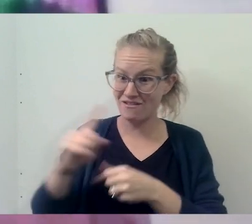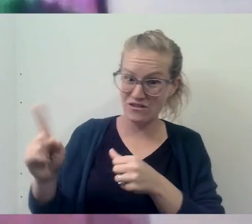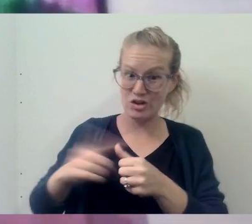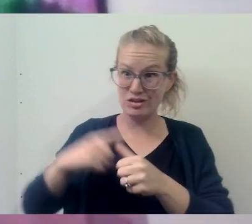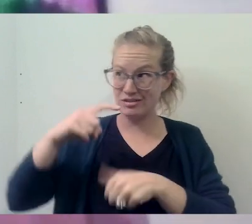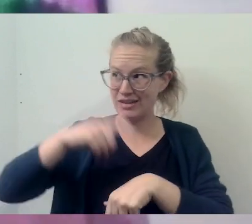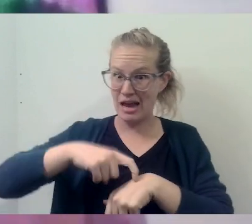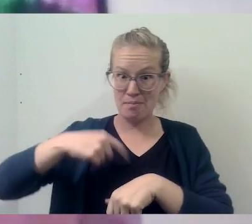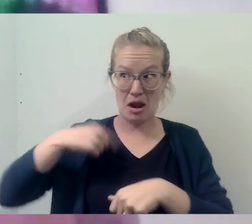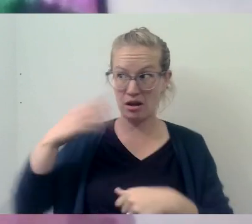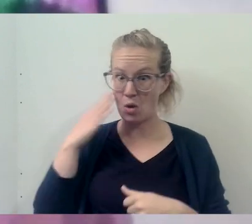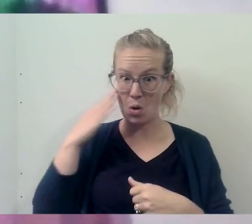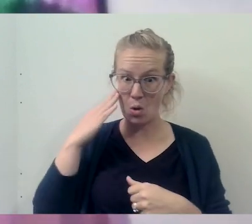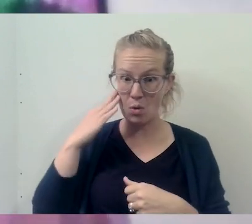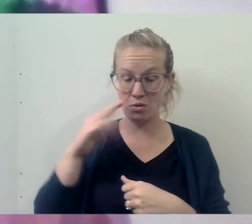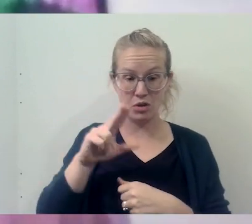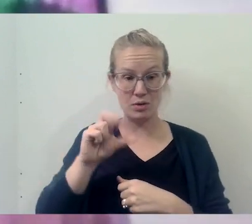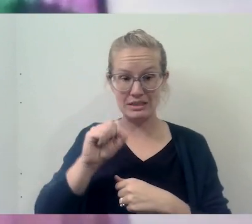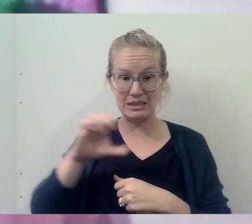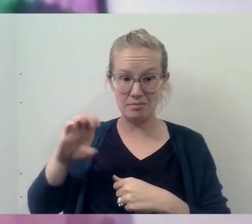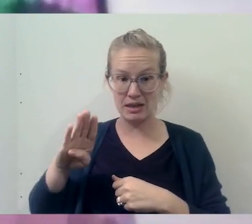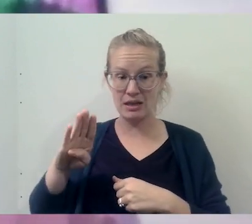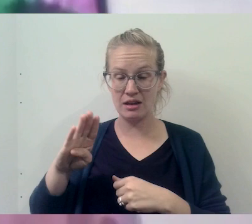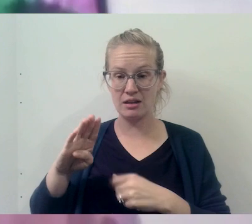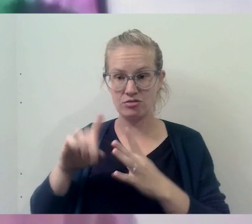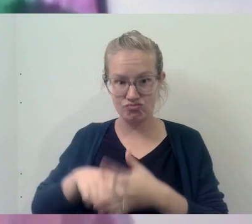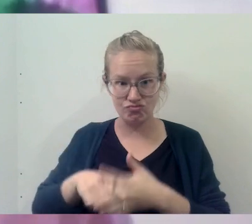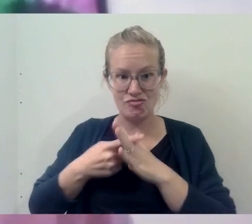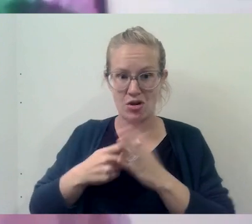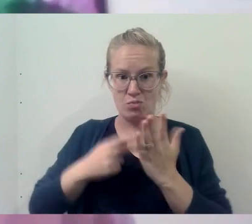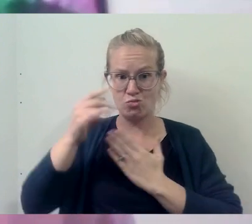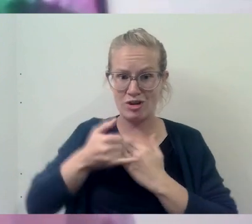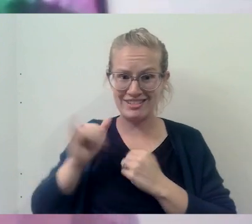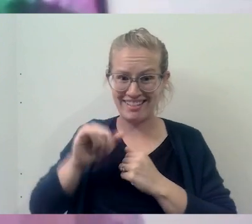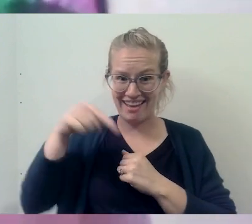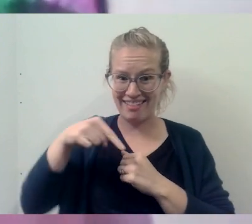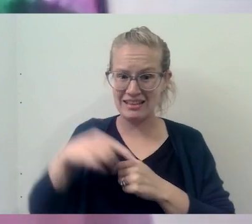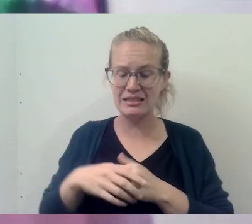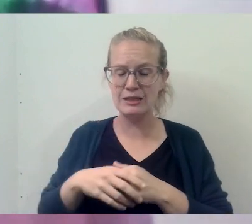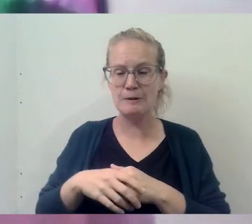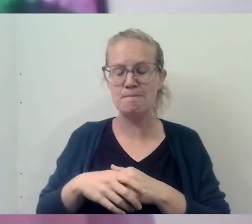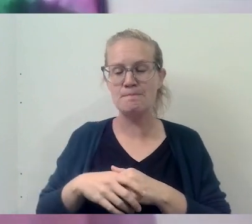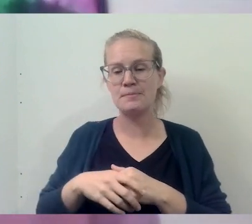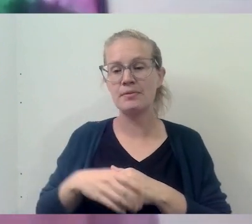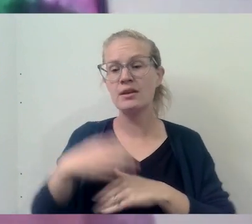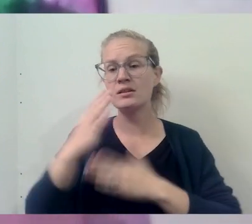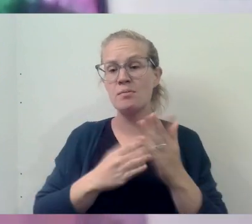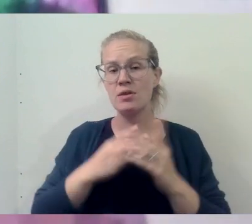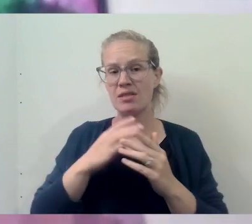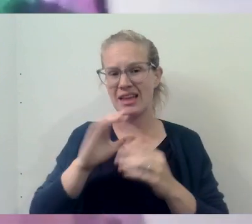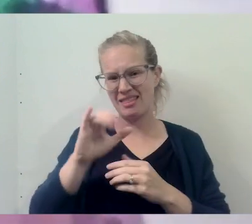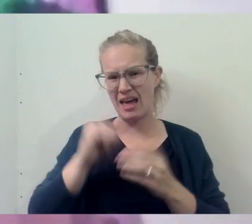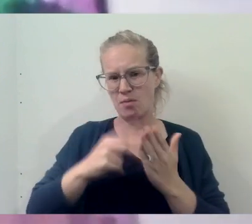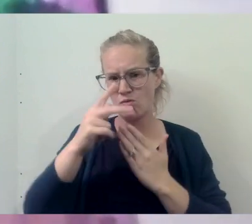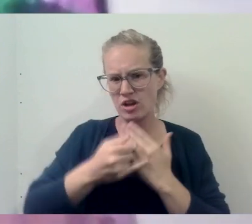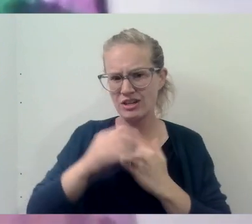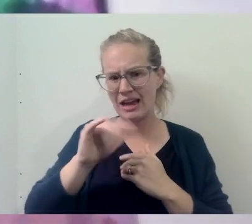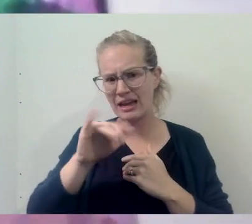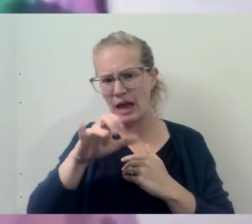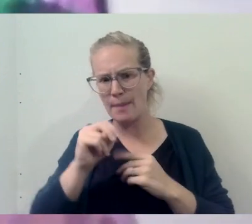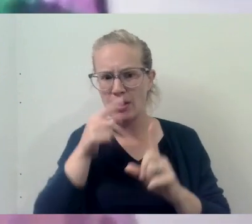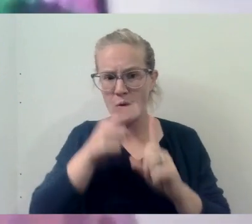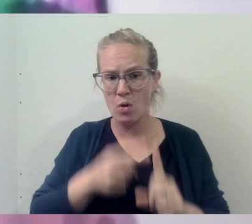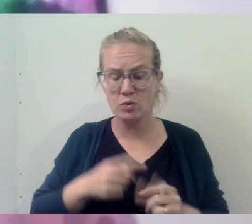I'm aware of that the USCCB launched. And some of the goals of the campaign are to kind of